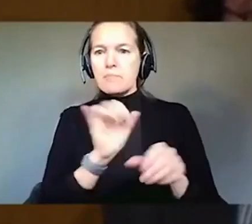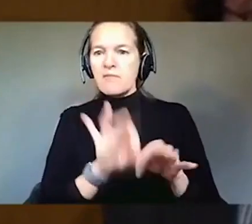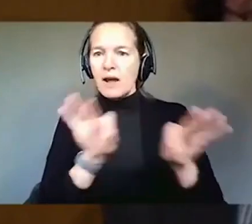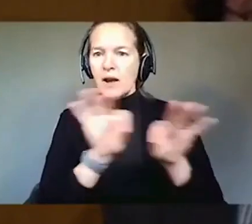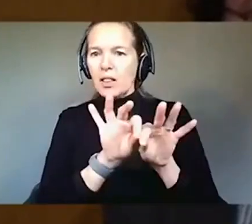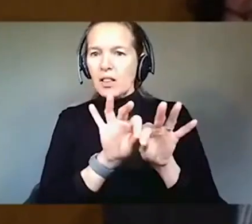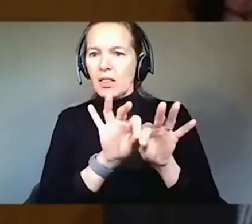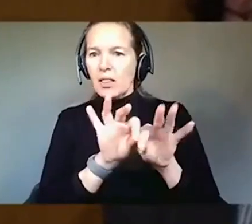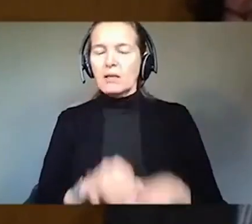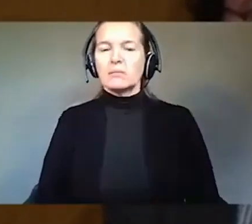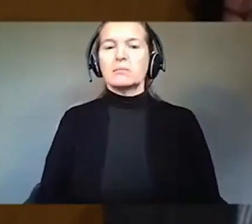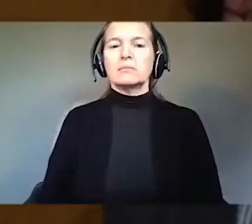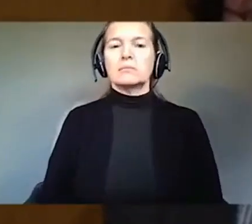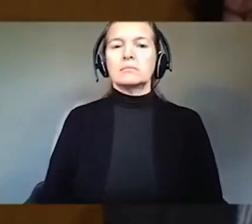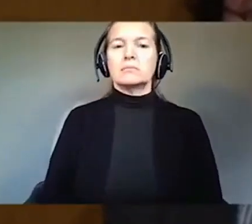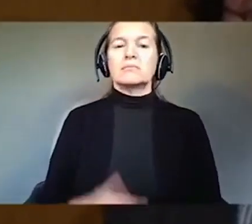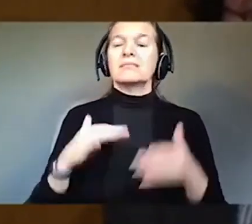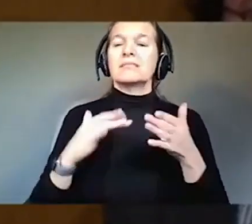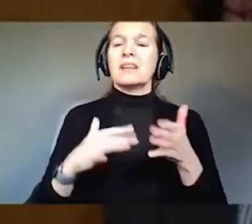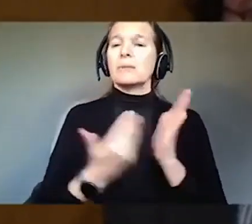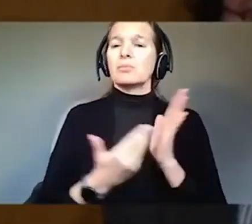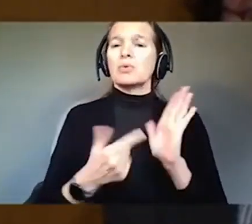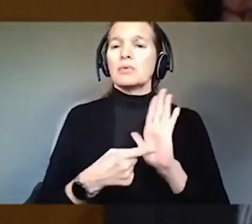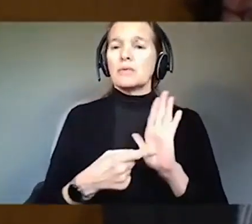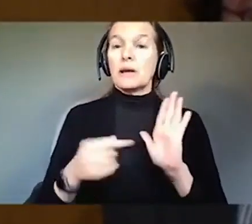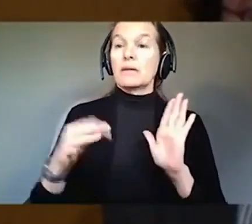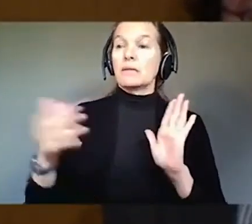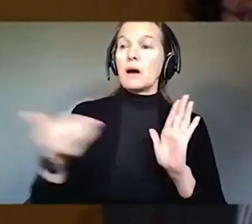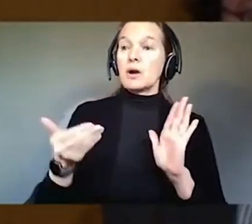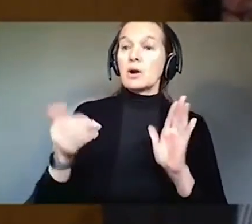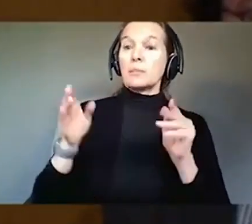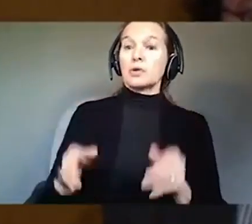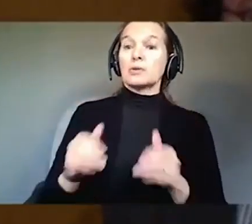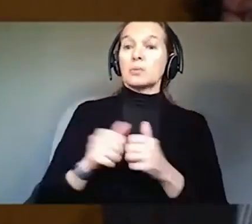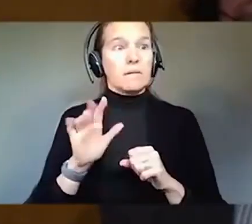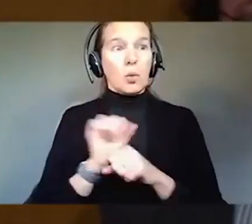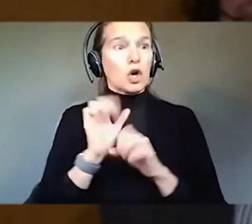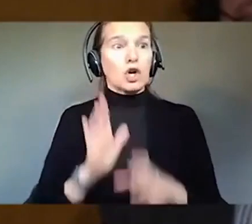Studies show that employing individuals with disabilities is good business.